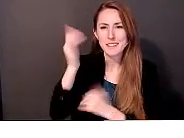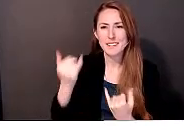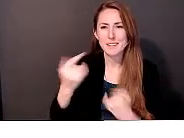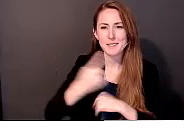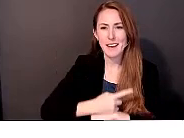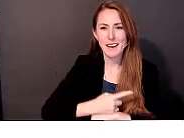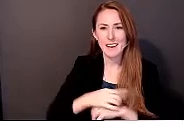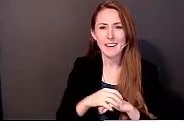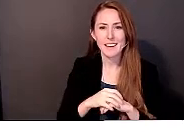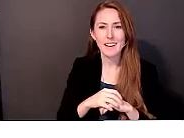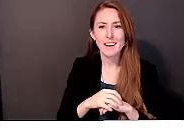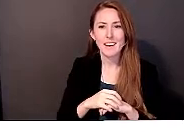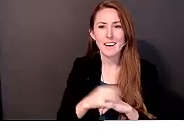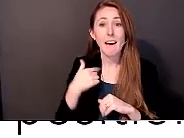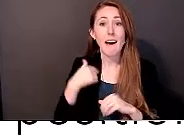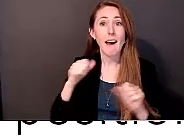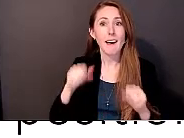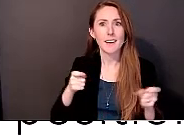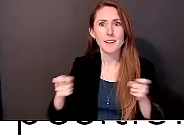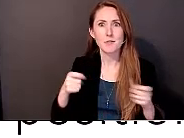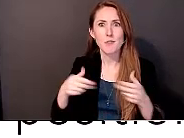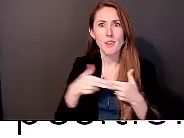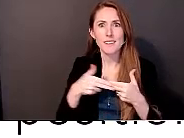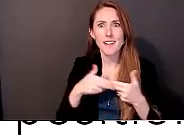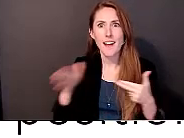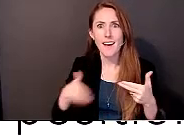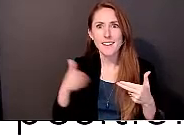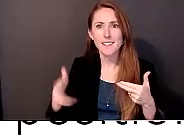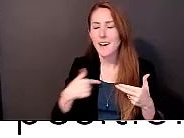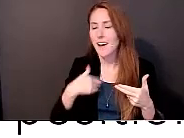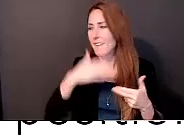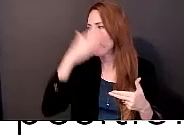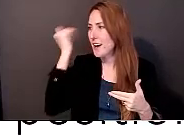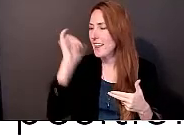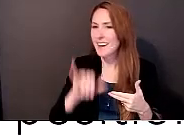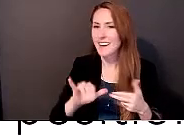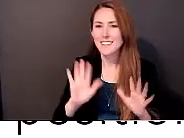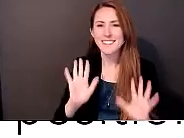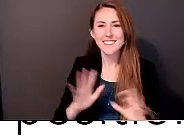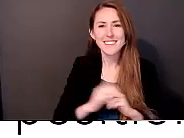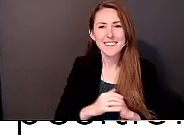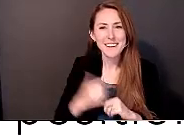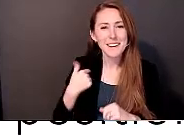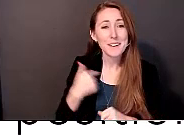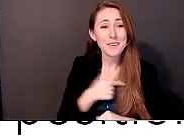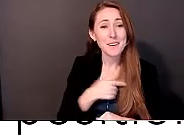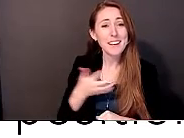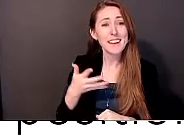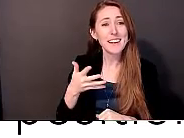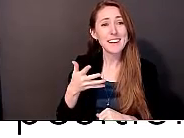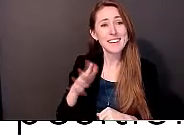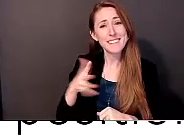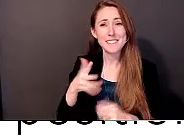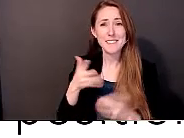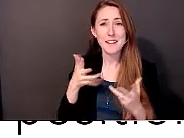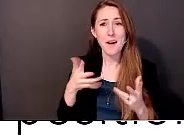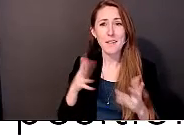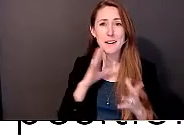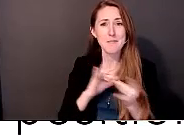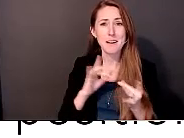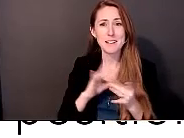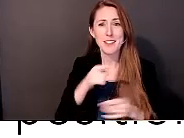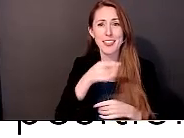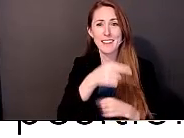Oh, yeah. I can control the slides. I keep forgetting that. And we kind of did this slide, I suppose, already, a brief introduction.